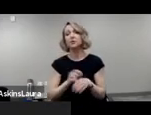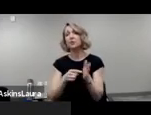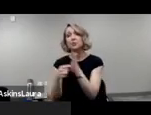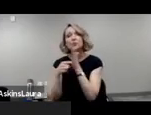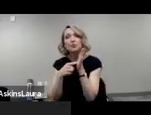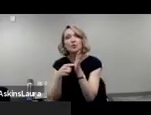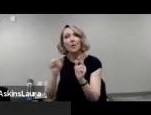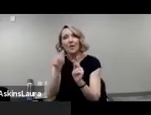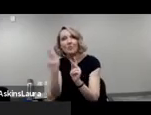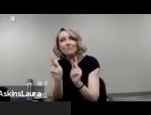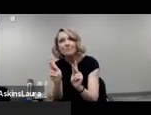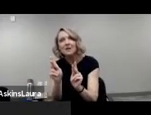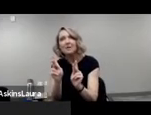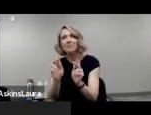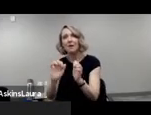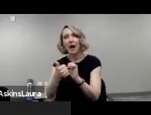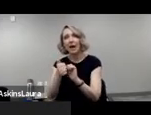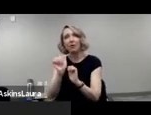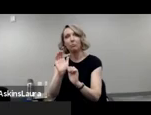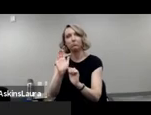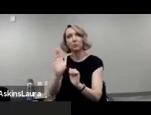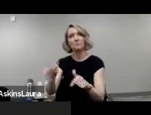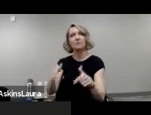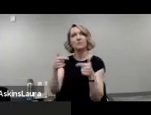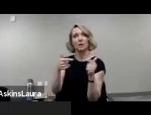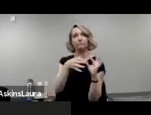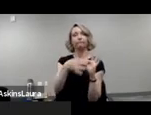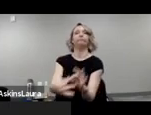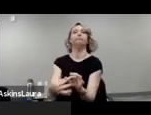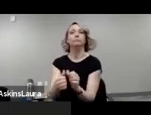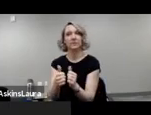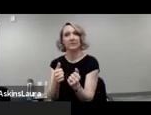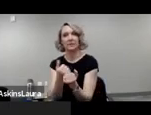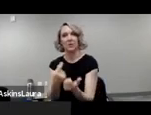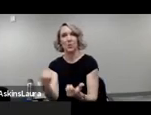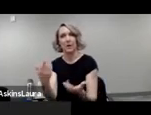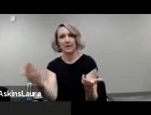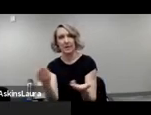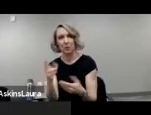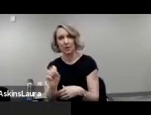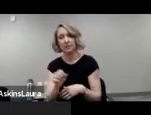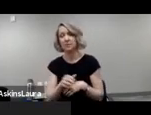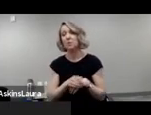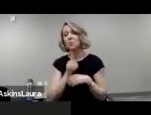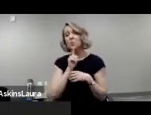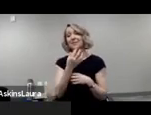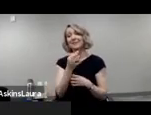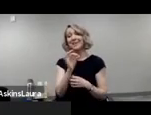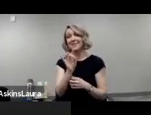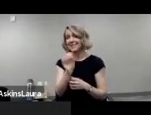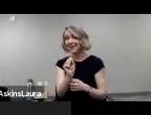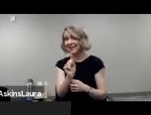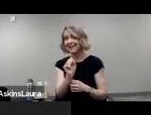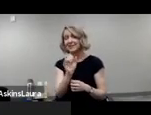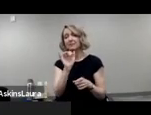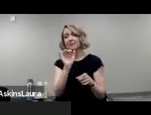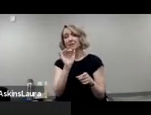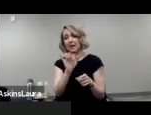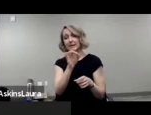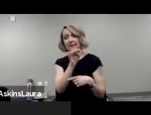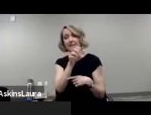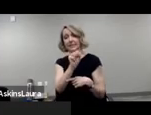disabled people. Since the 1980s, I see how important the U.S. census